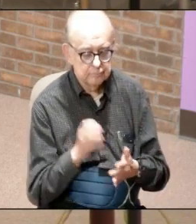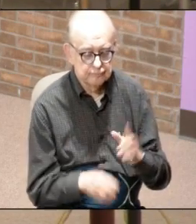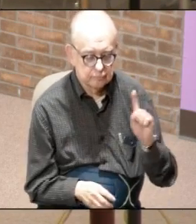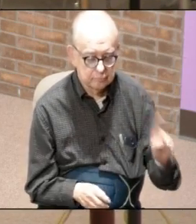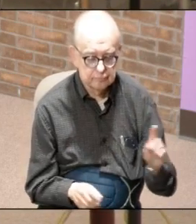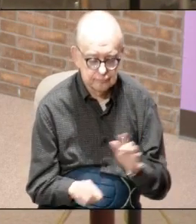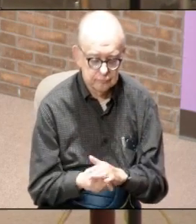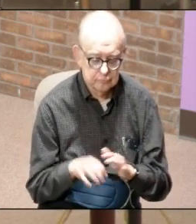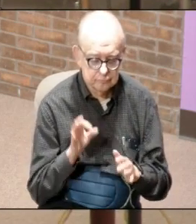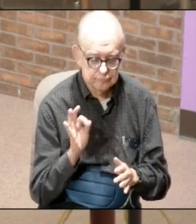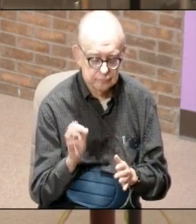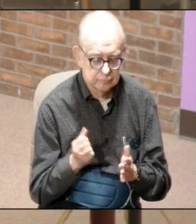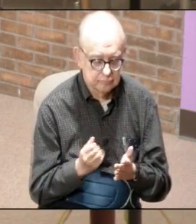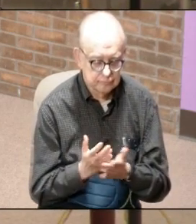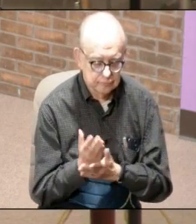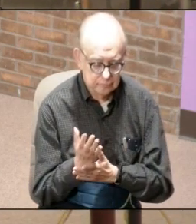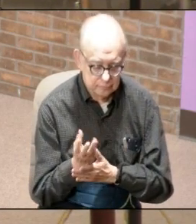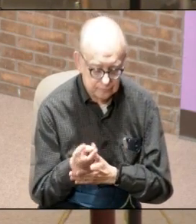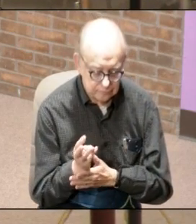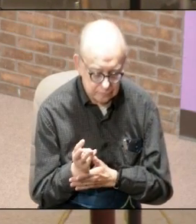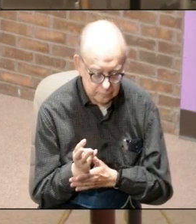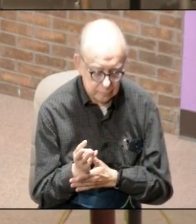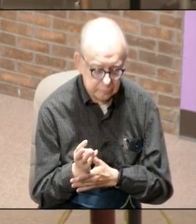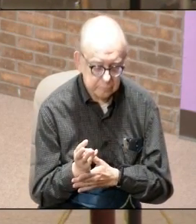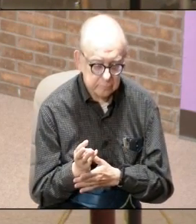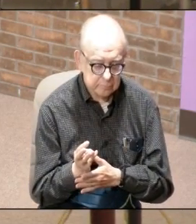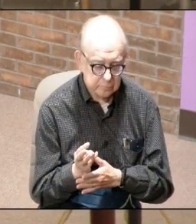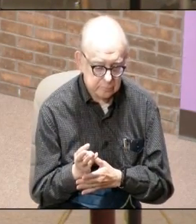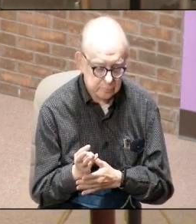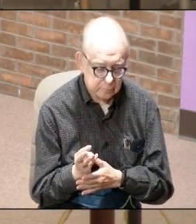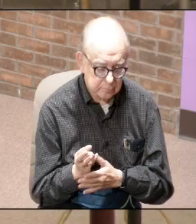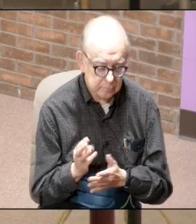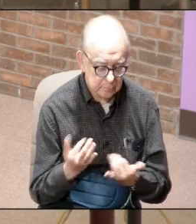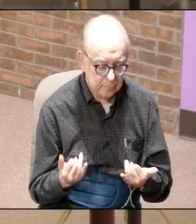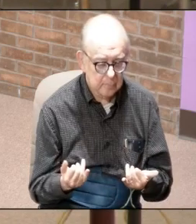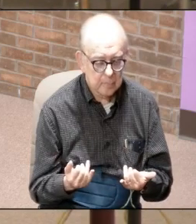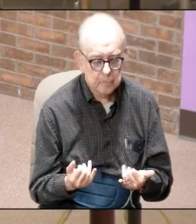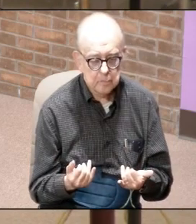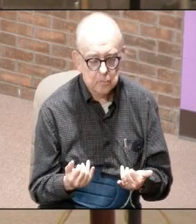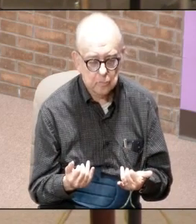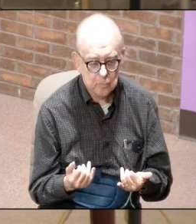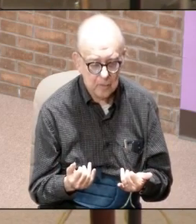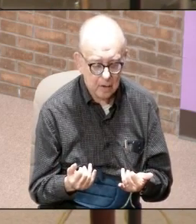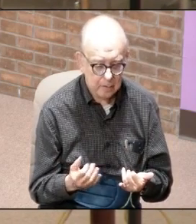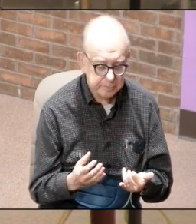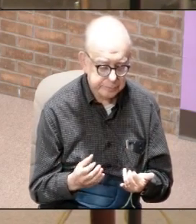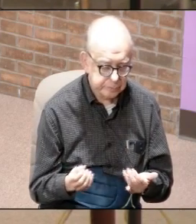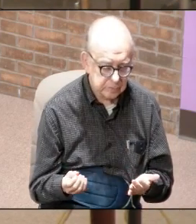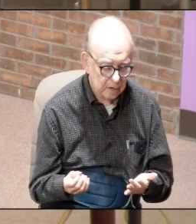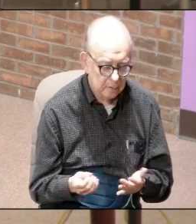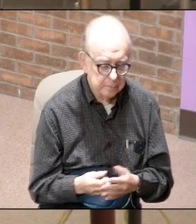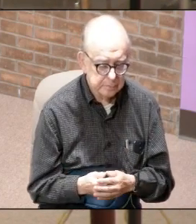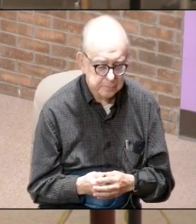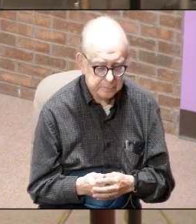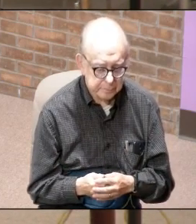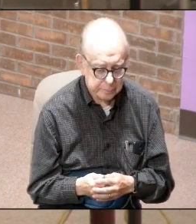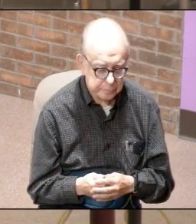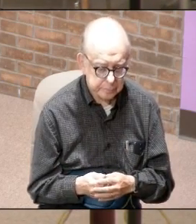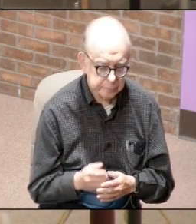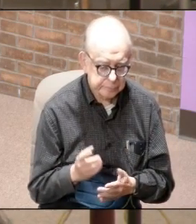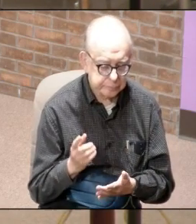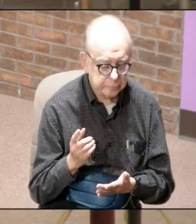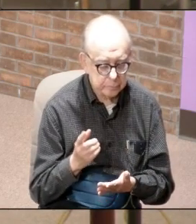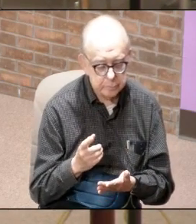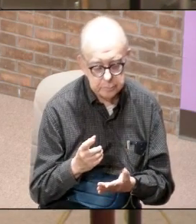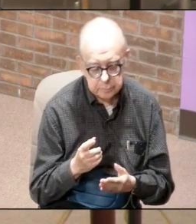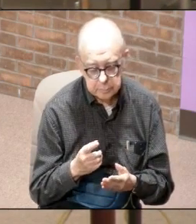one verses nine we're going to do nine through 16 today and thanks man and so